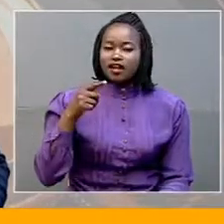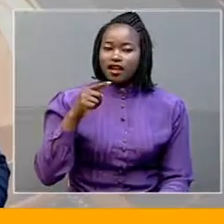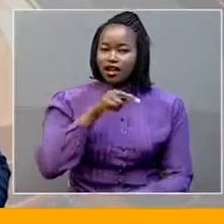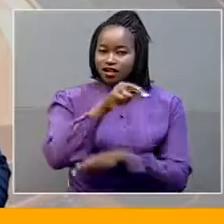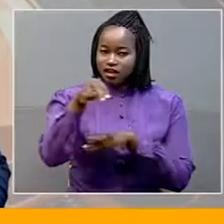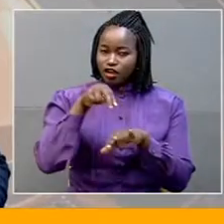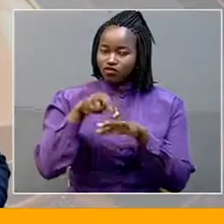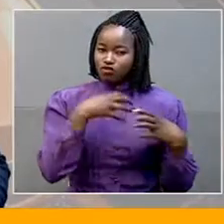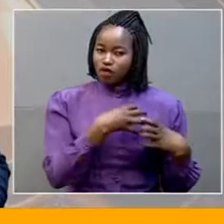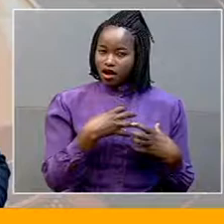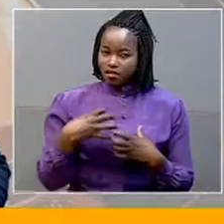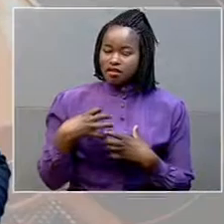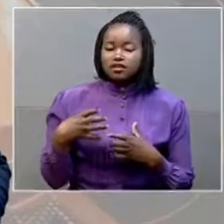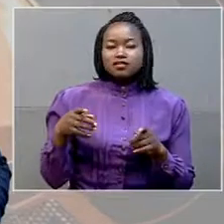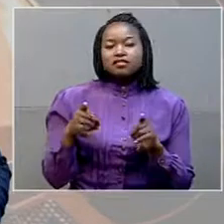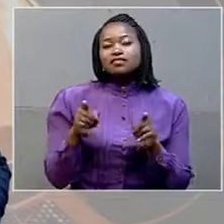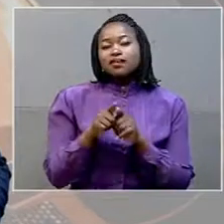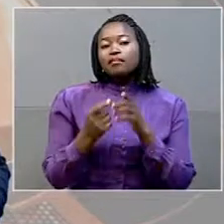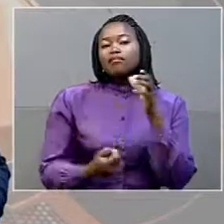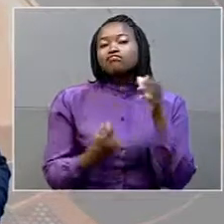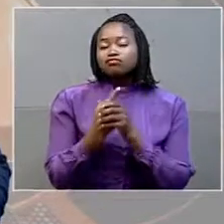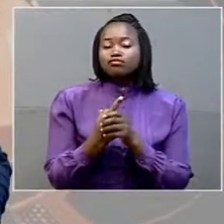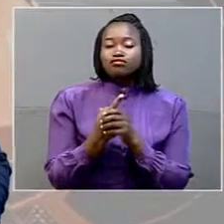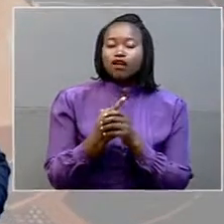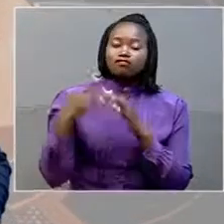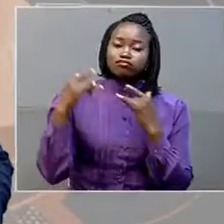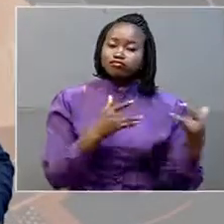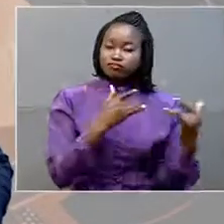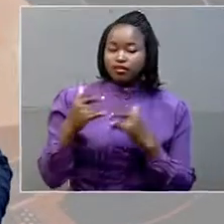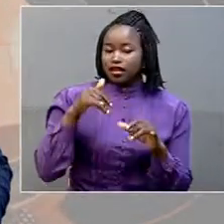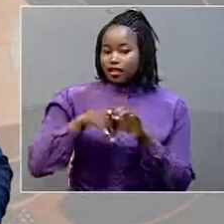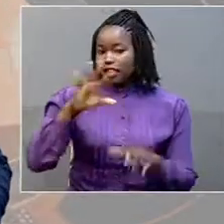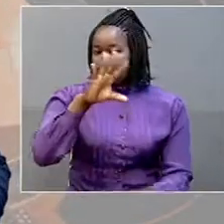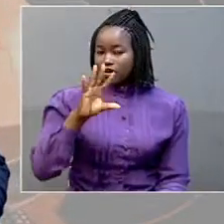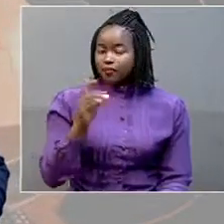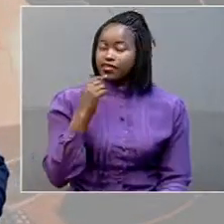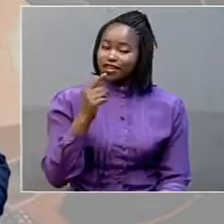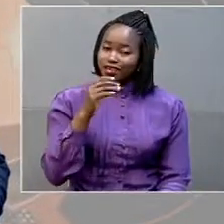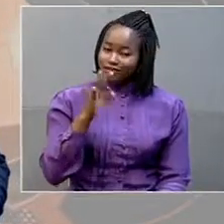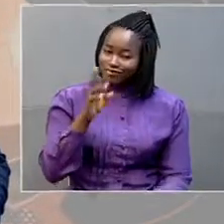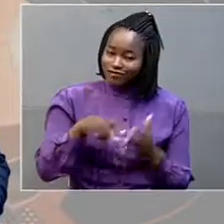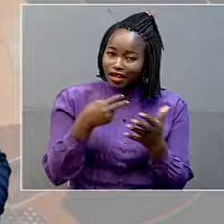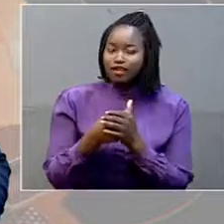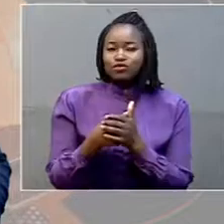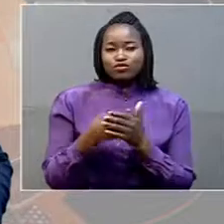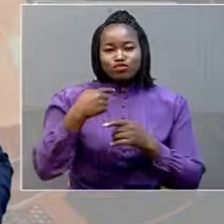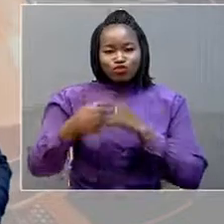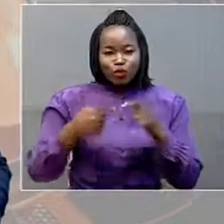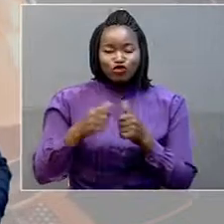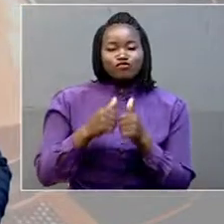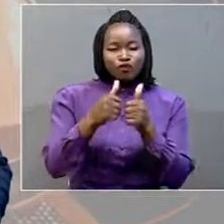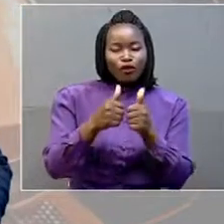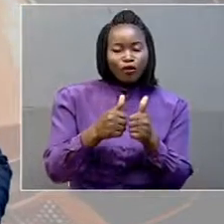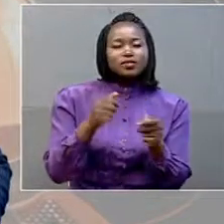been the major cause of insecurity in many African countries. The president noted that failure to undertake what a national army should